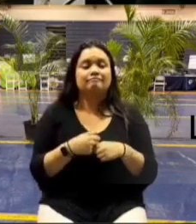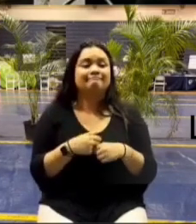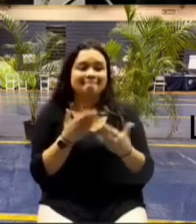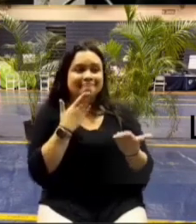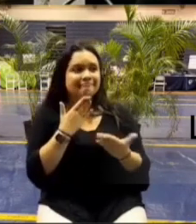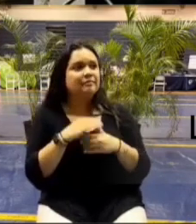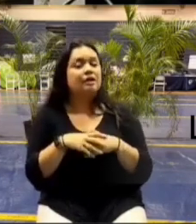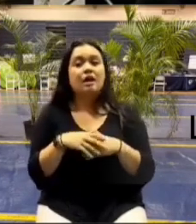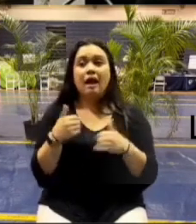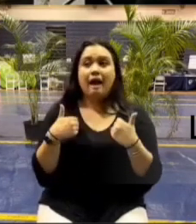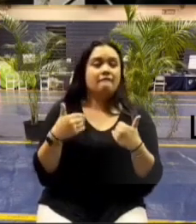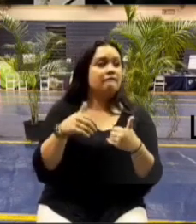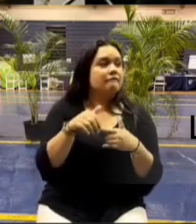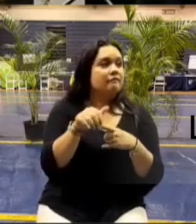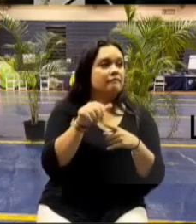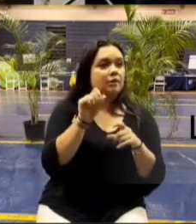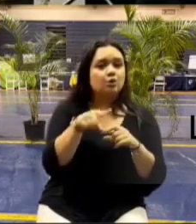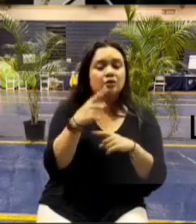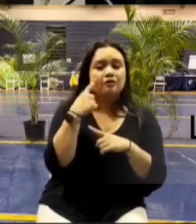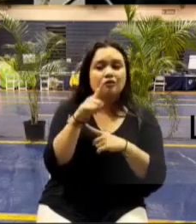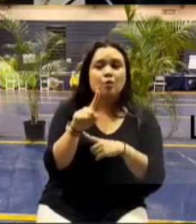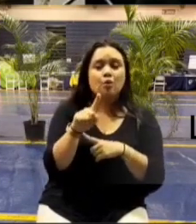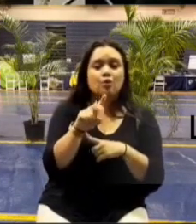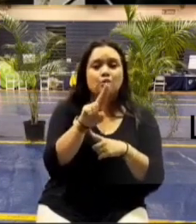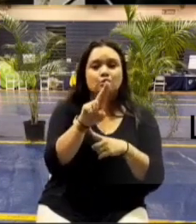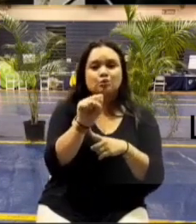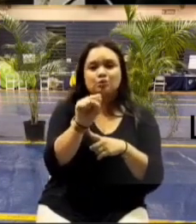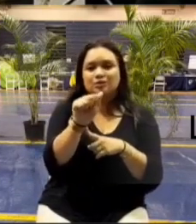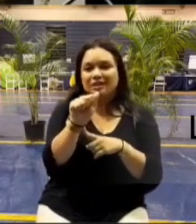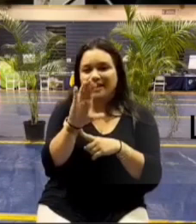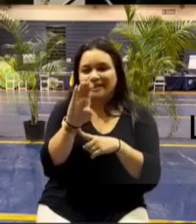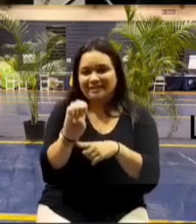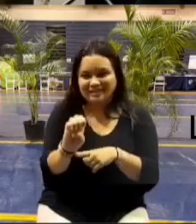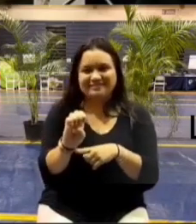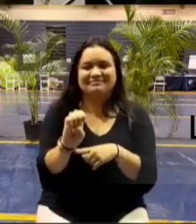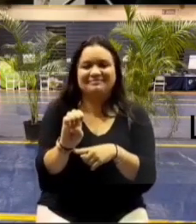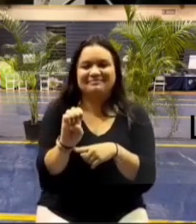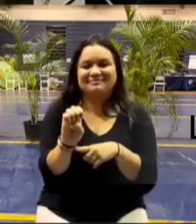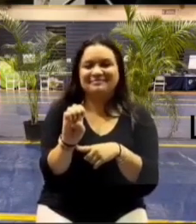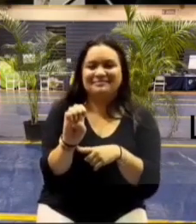i have a question for army corps of engineers too go ahead please please